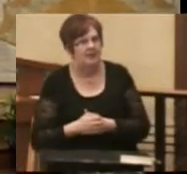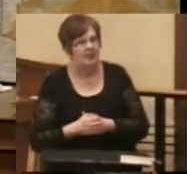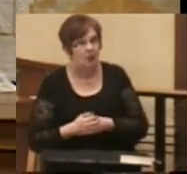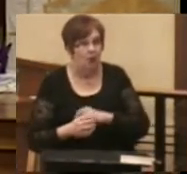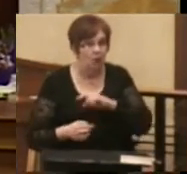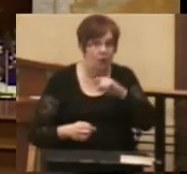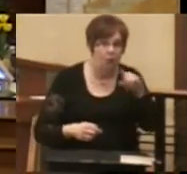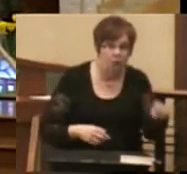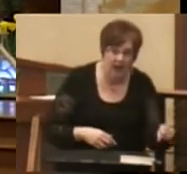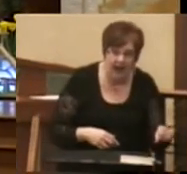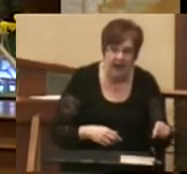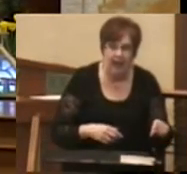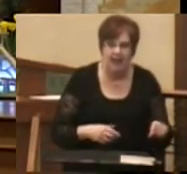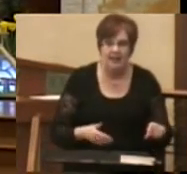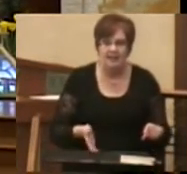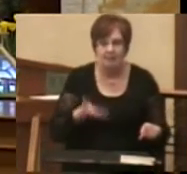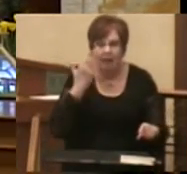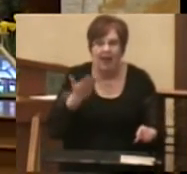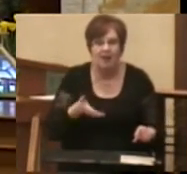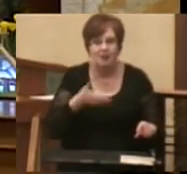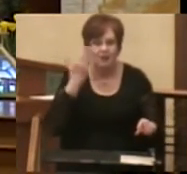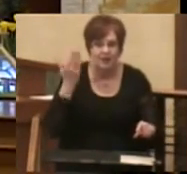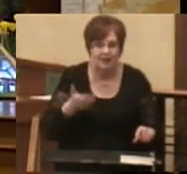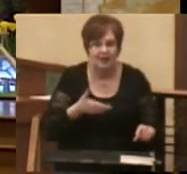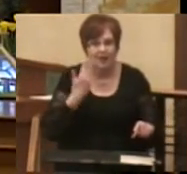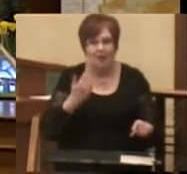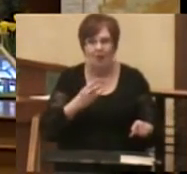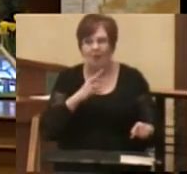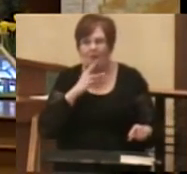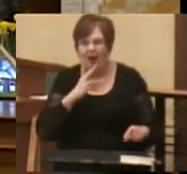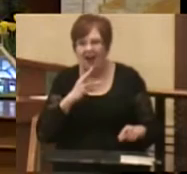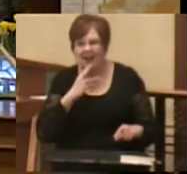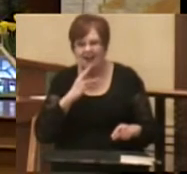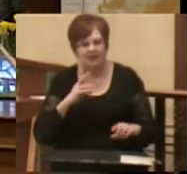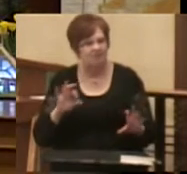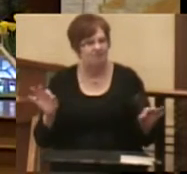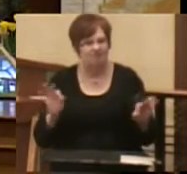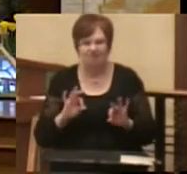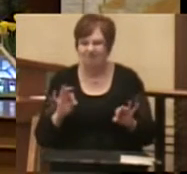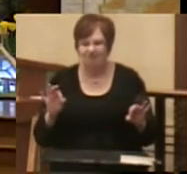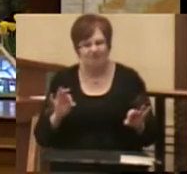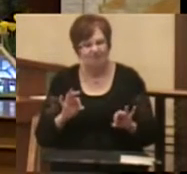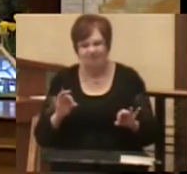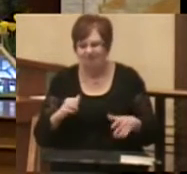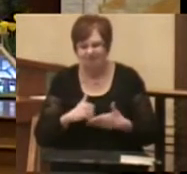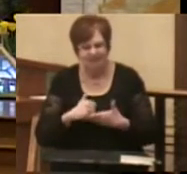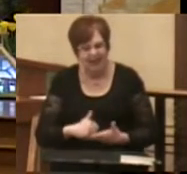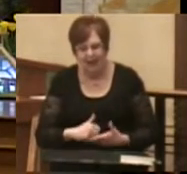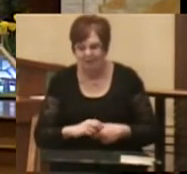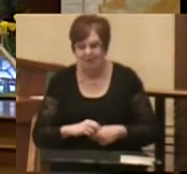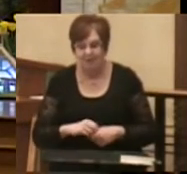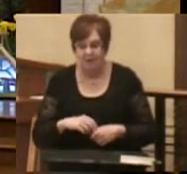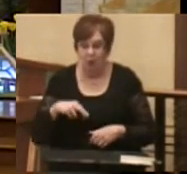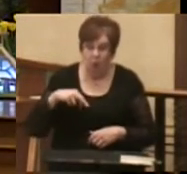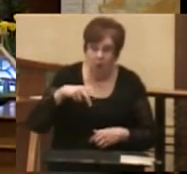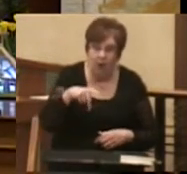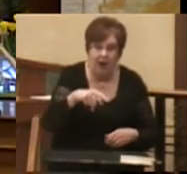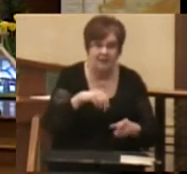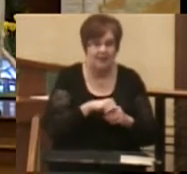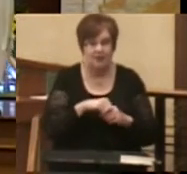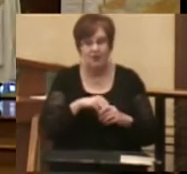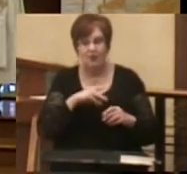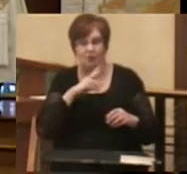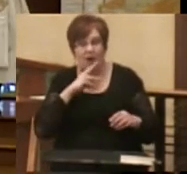river bed and splashed some water up to no avail. He walked into the water up to his